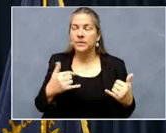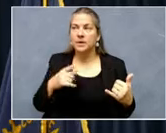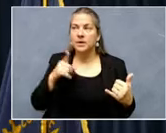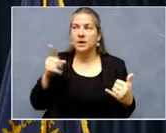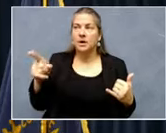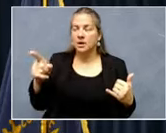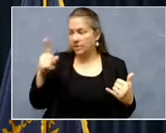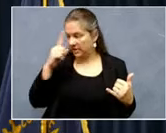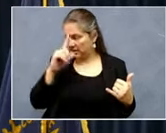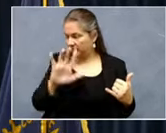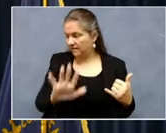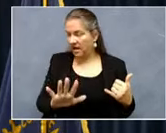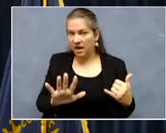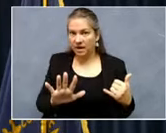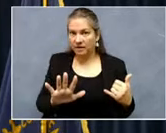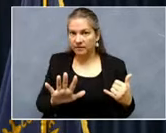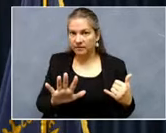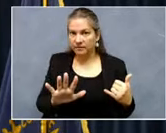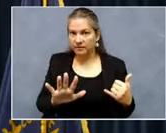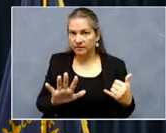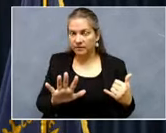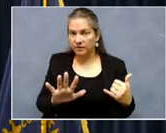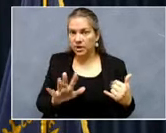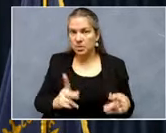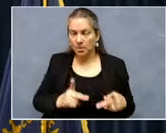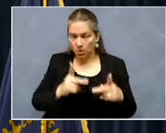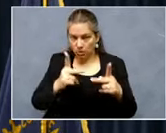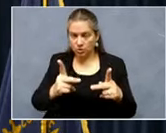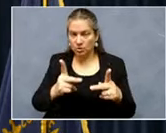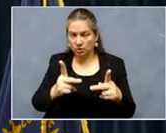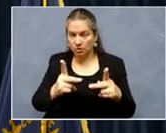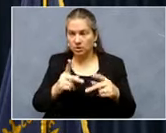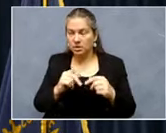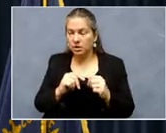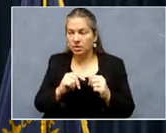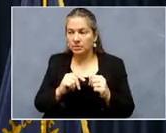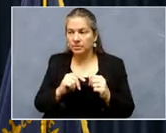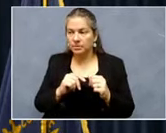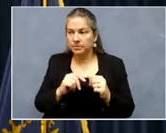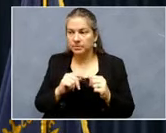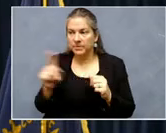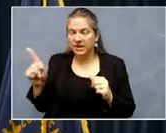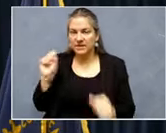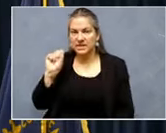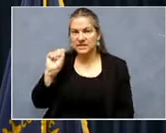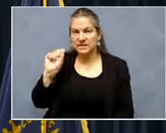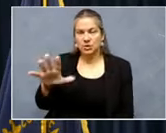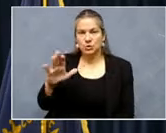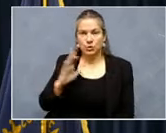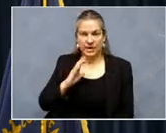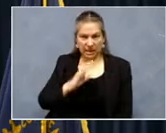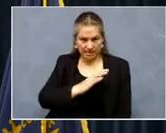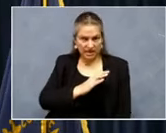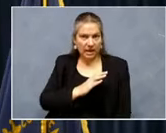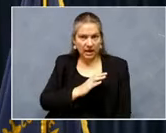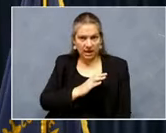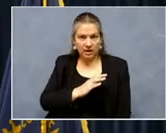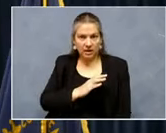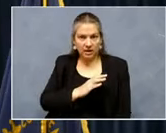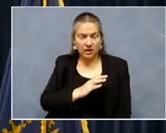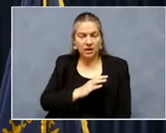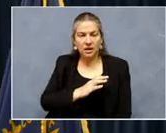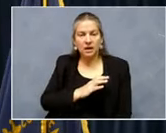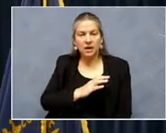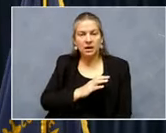I think, five proposals, uh, that have been sent to the committee, um, that we put together. Those were